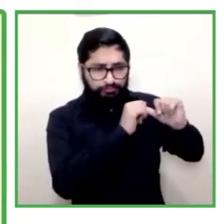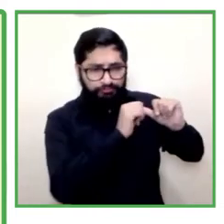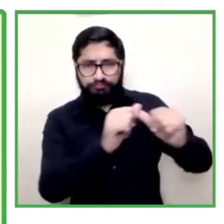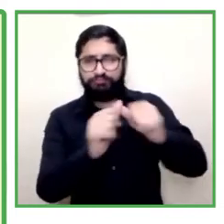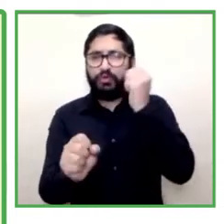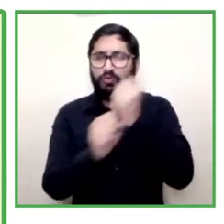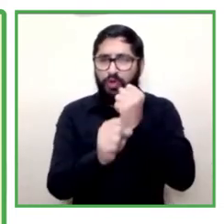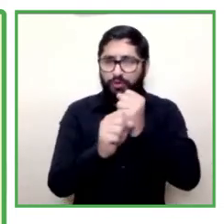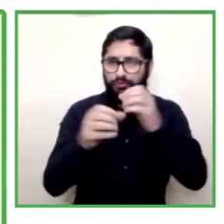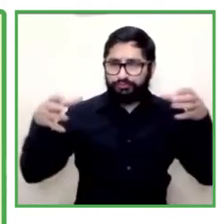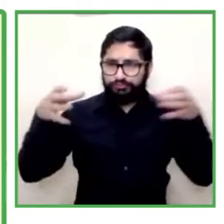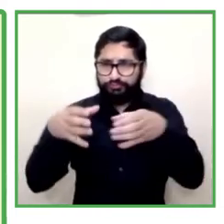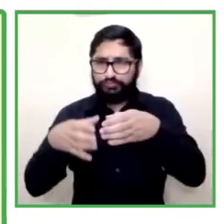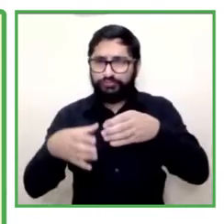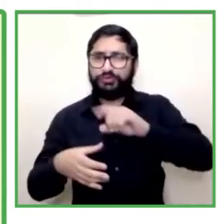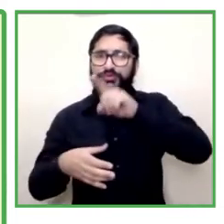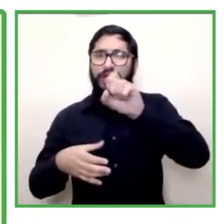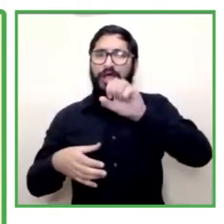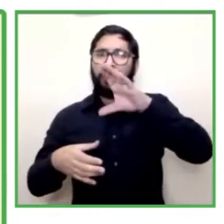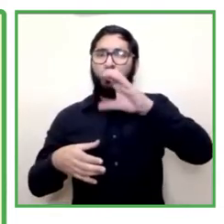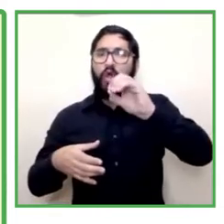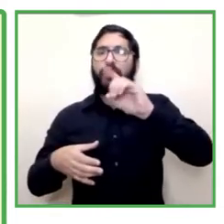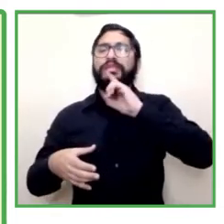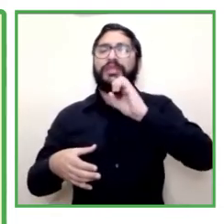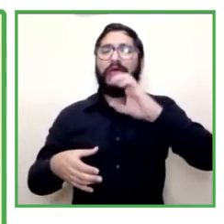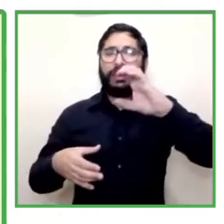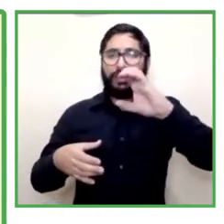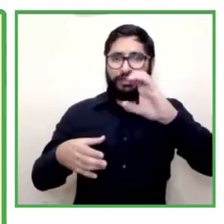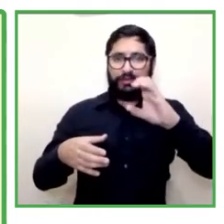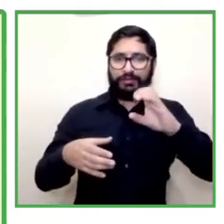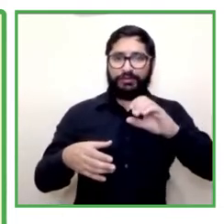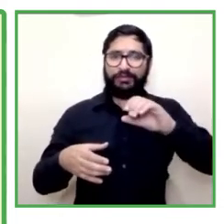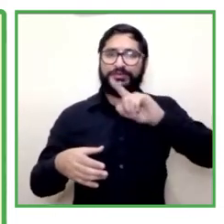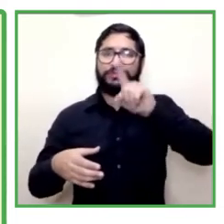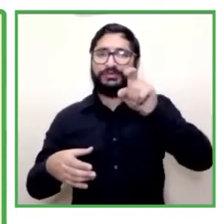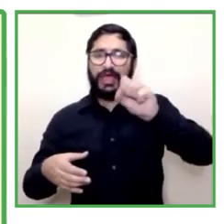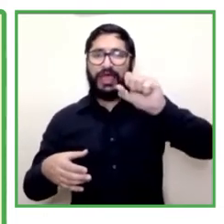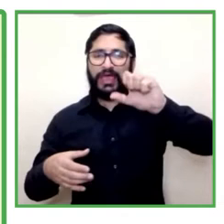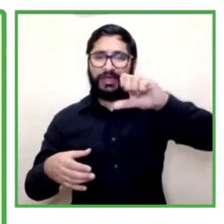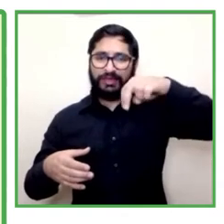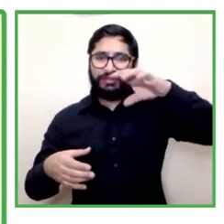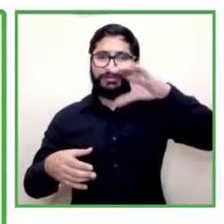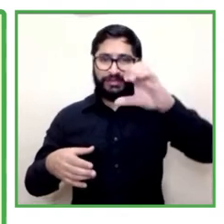job and work organizations from the government